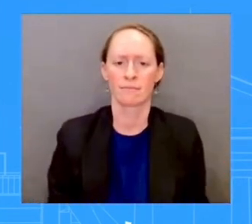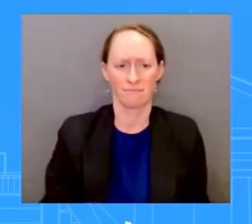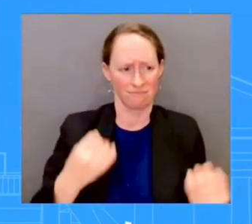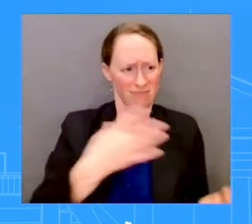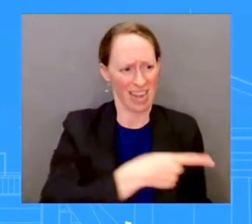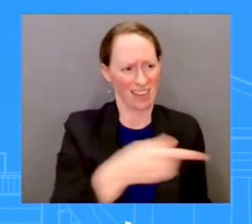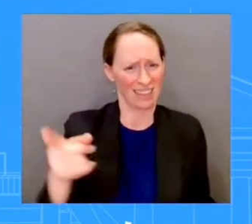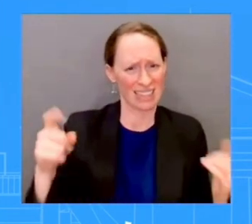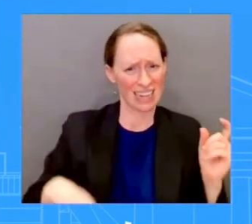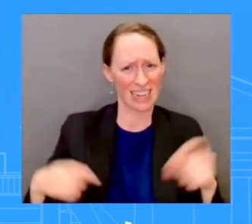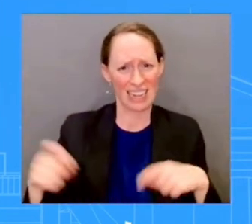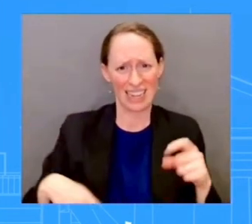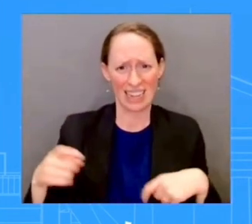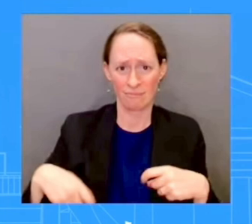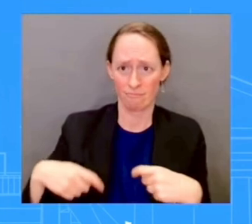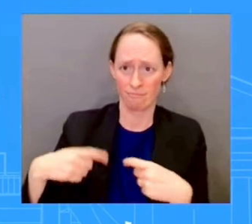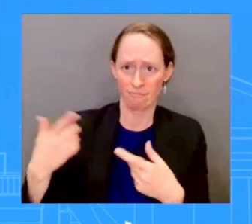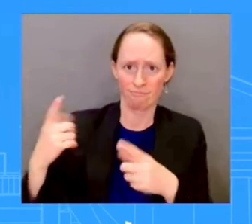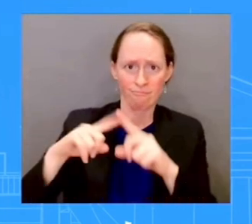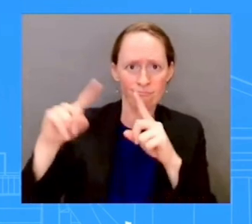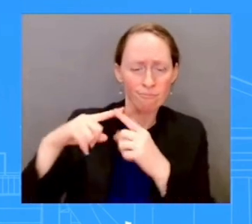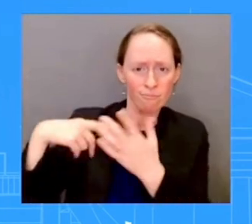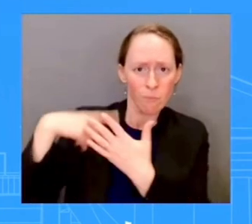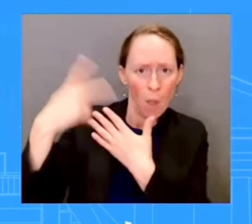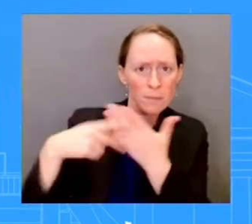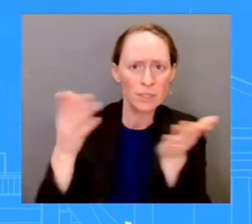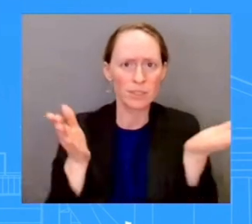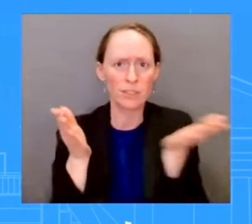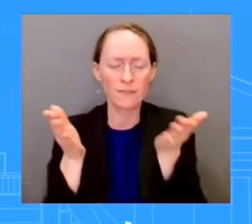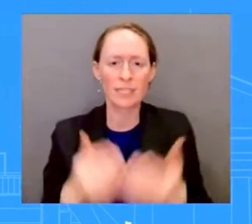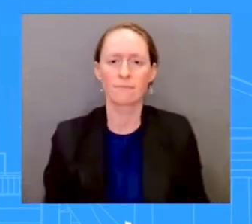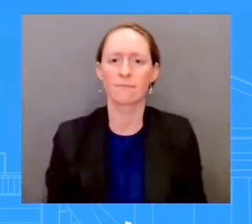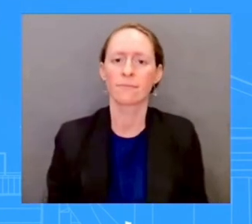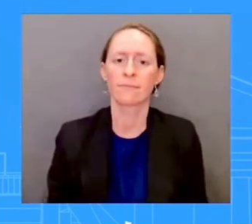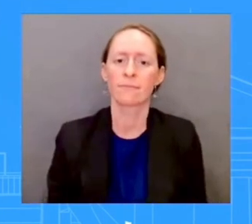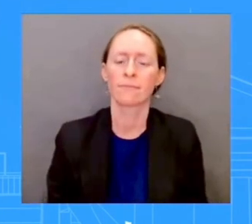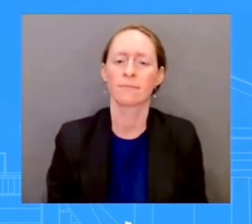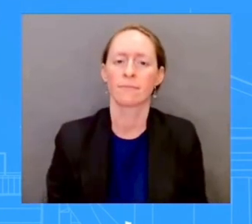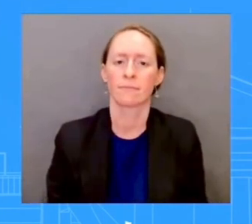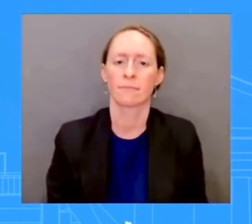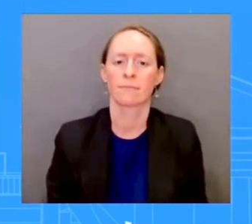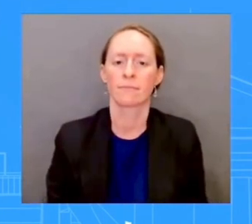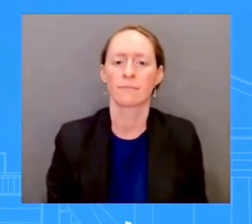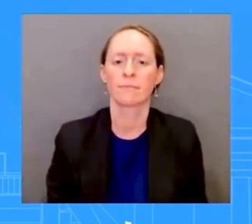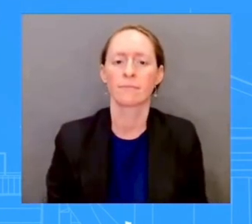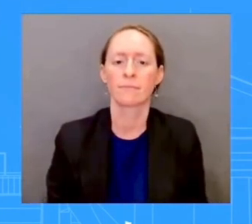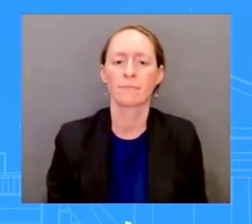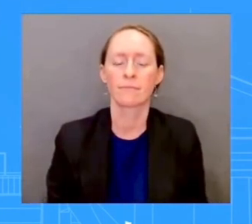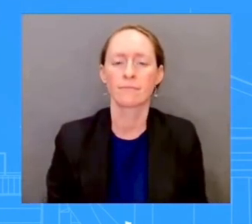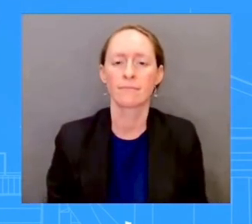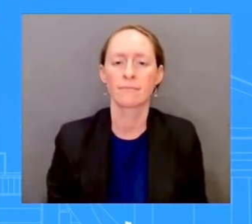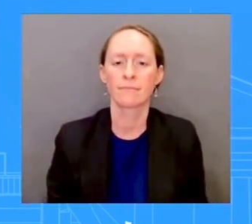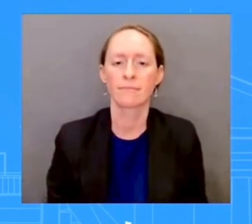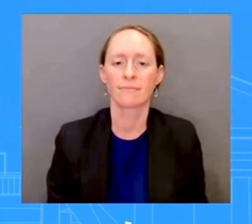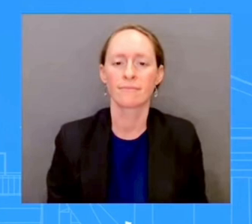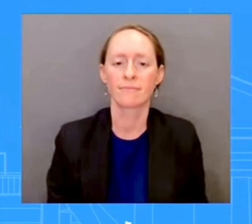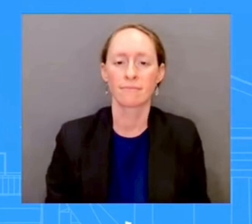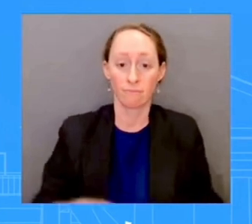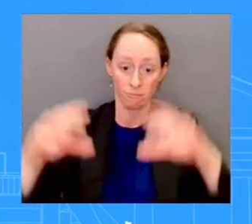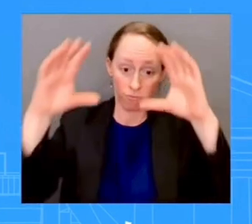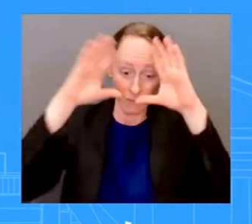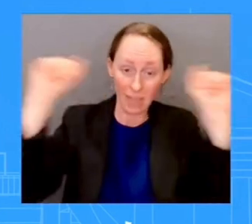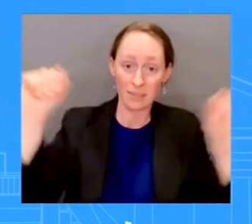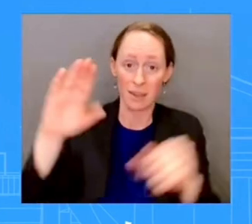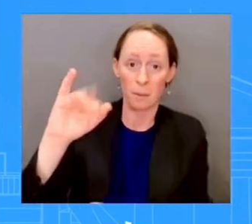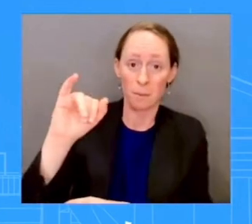President Biden had campaigned on fully decriminalizing marijuana. Even if the DEA request goes through, marijuana would still be illegal at the federal